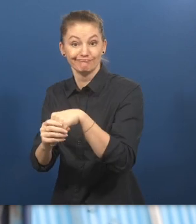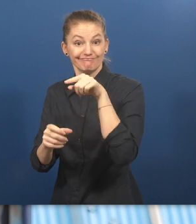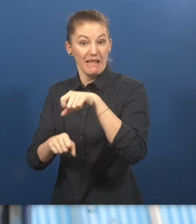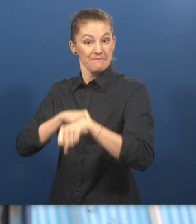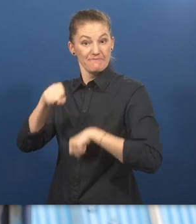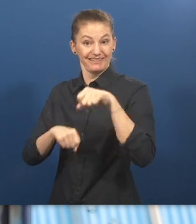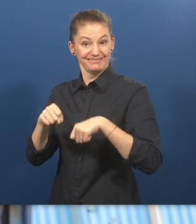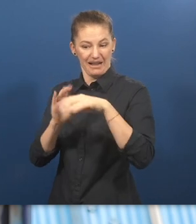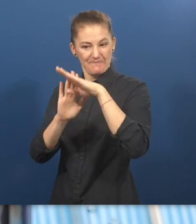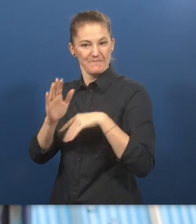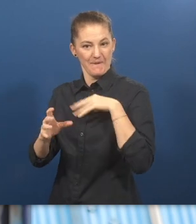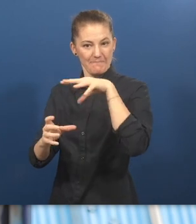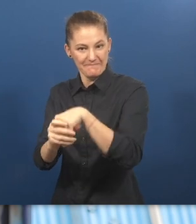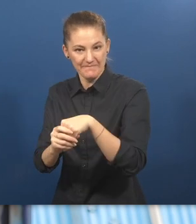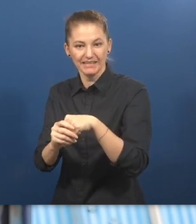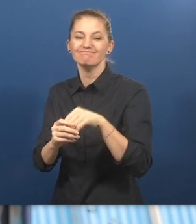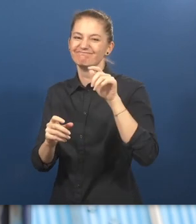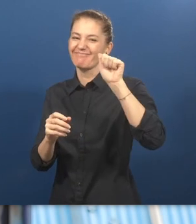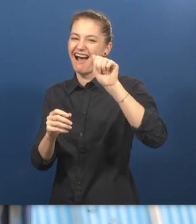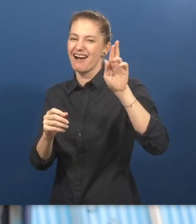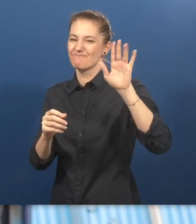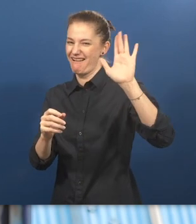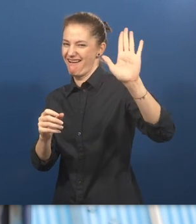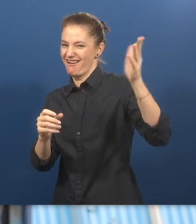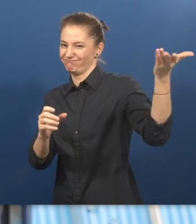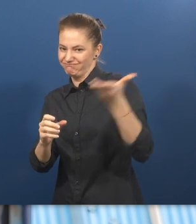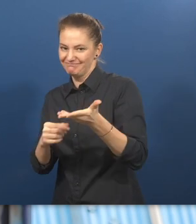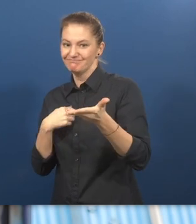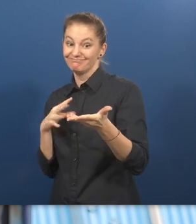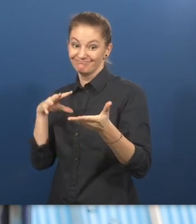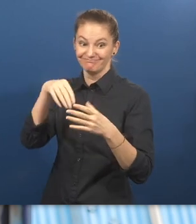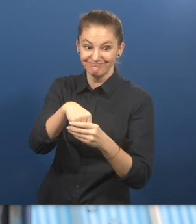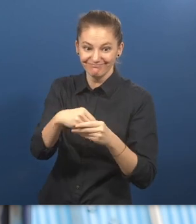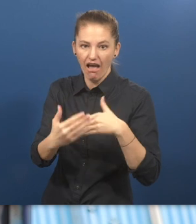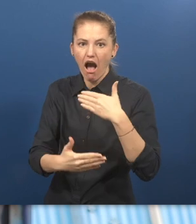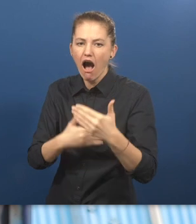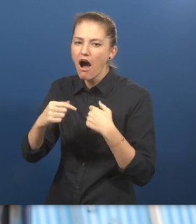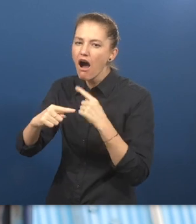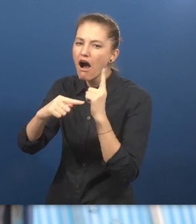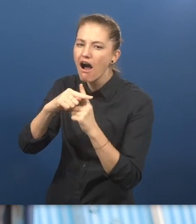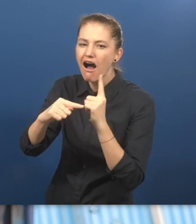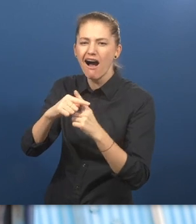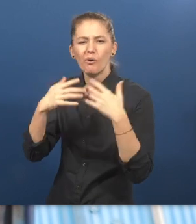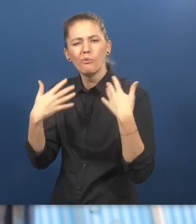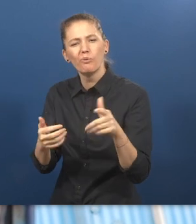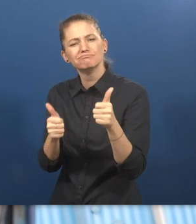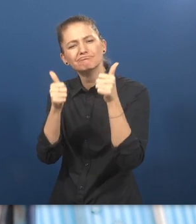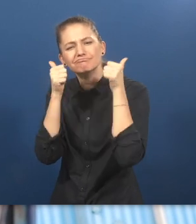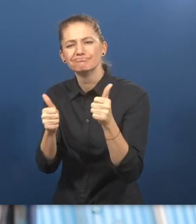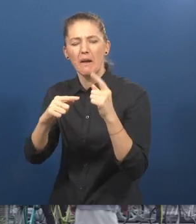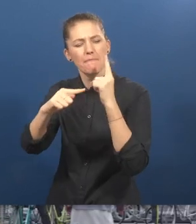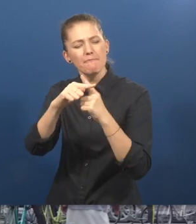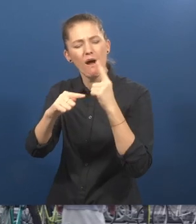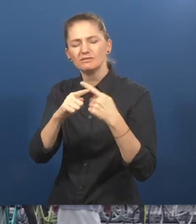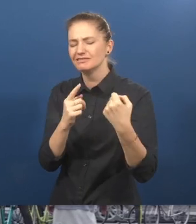AABR-AR, it made me very optimistic that this unique program shall bring positive changes in my life, which became